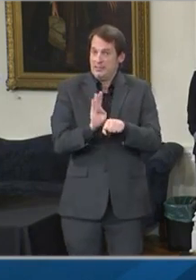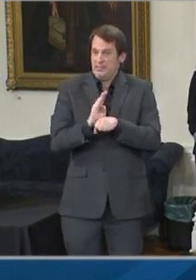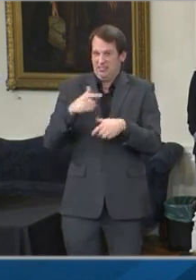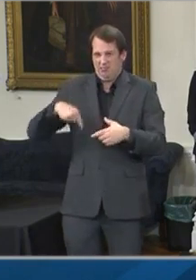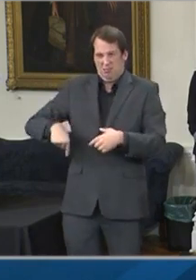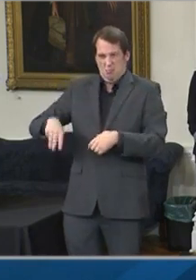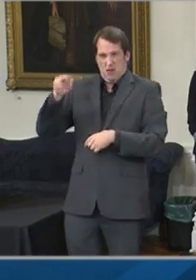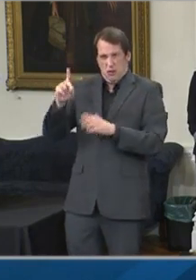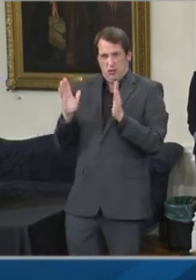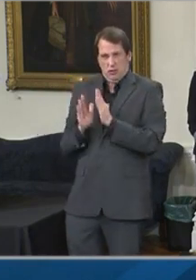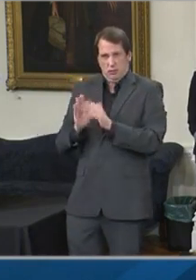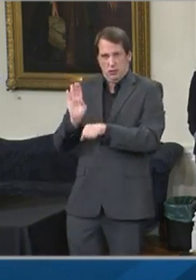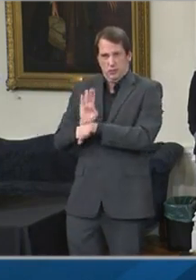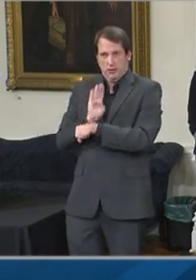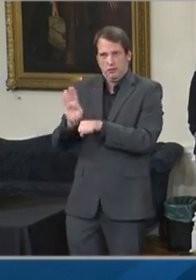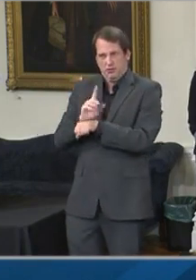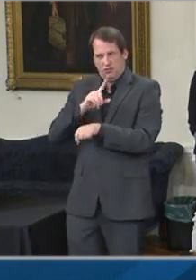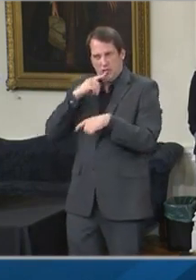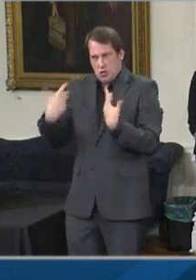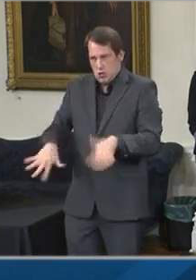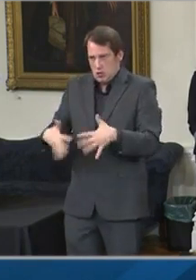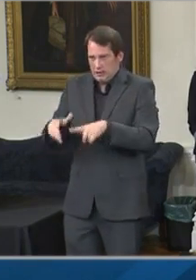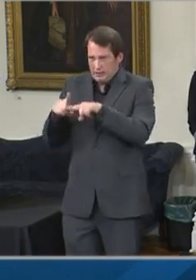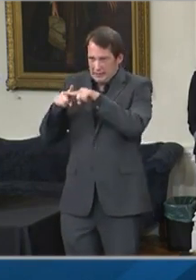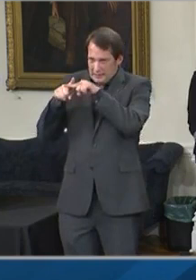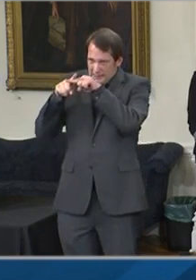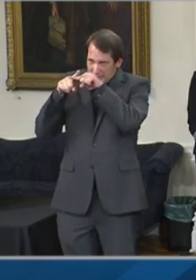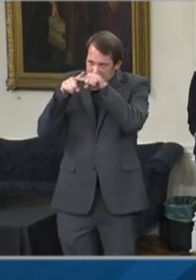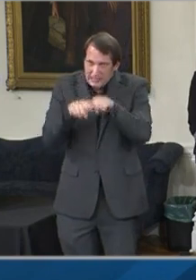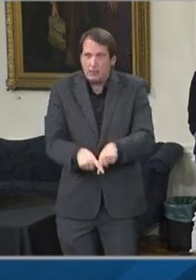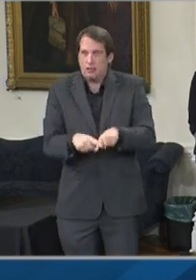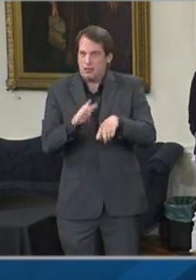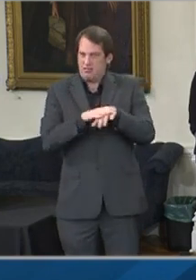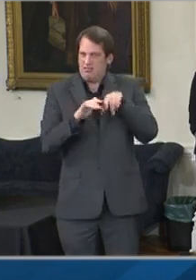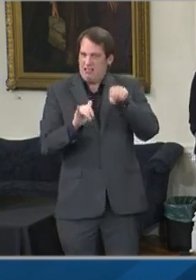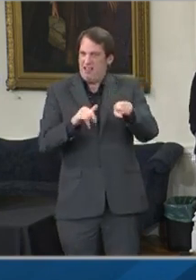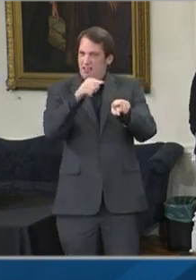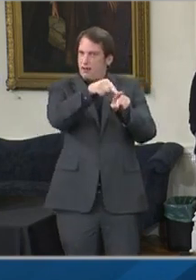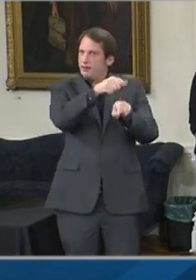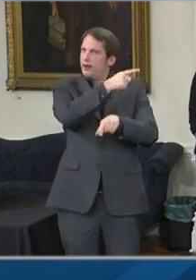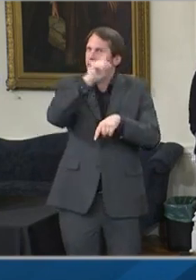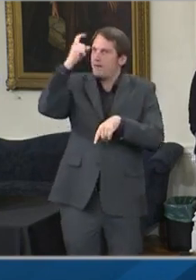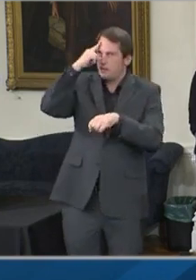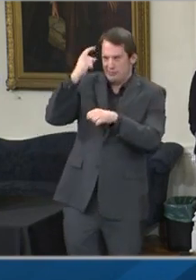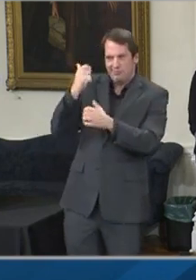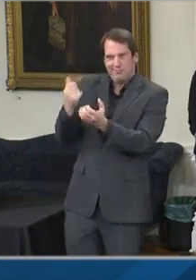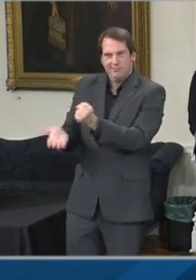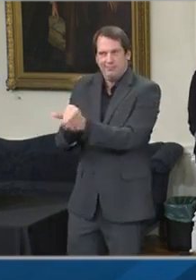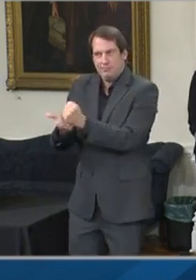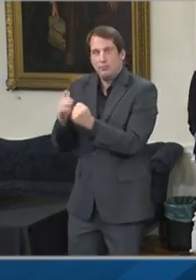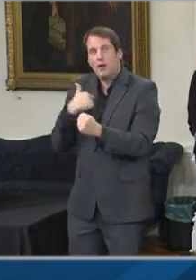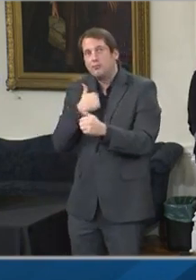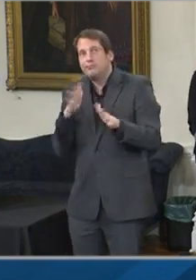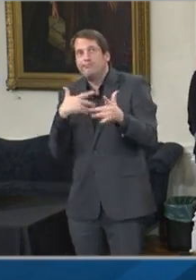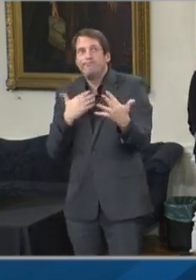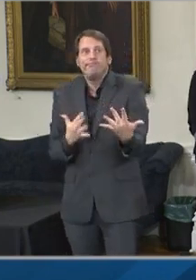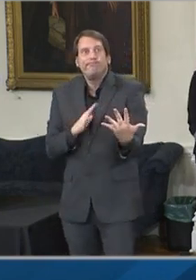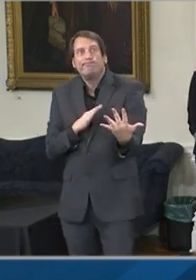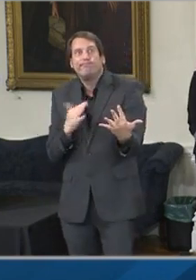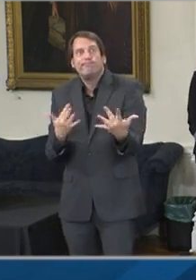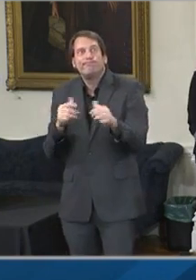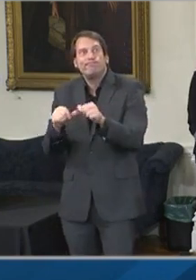on them for their jobs cannot afford to wait any longer. This is especially true for our